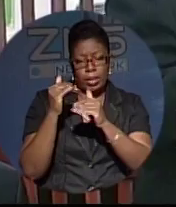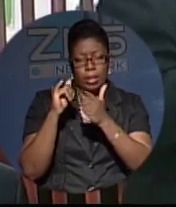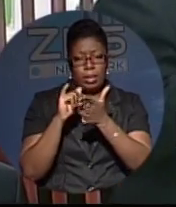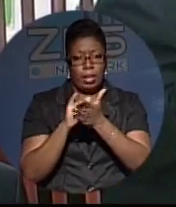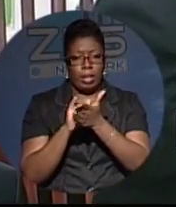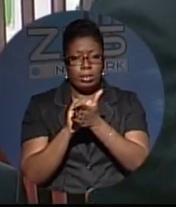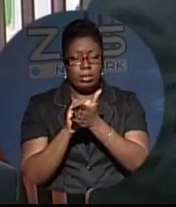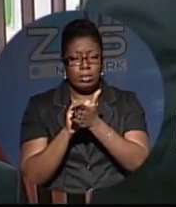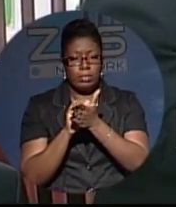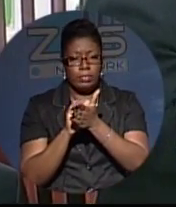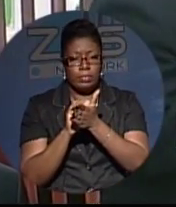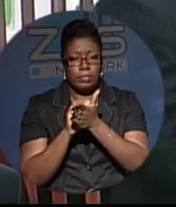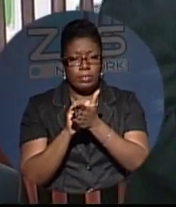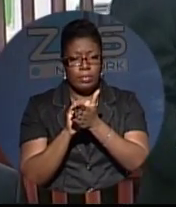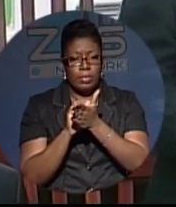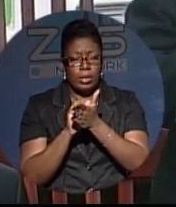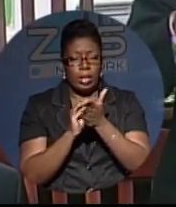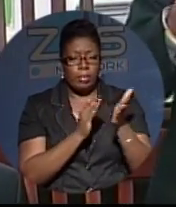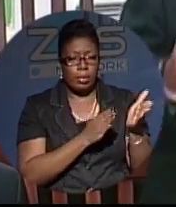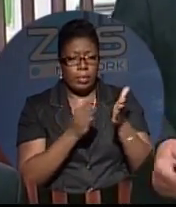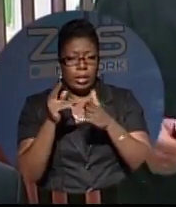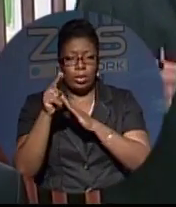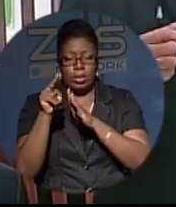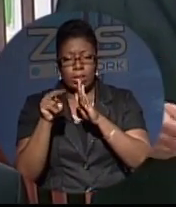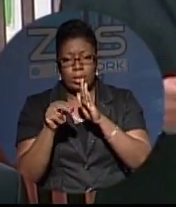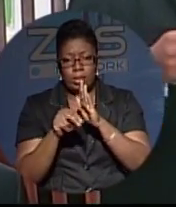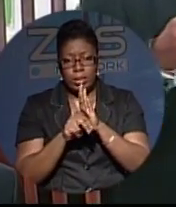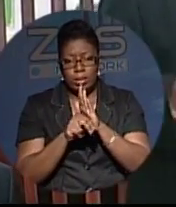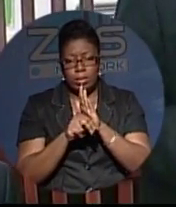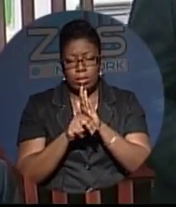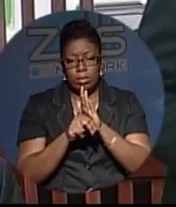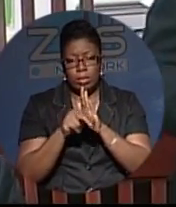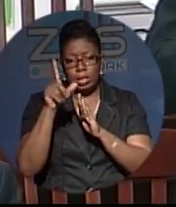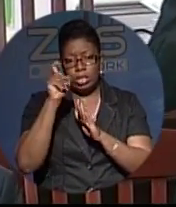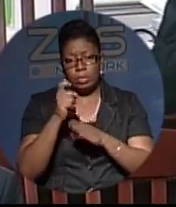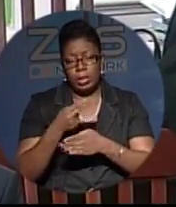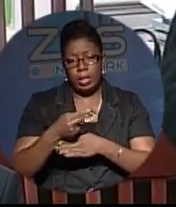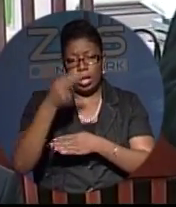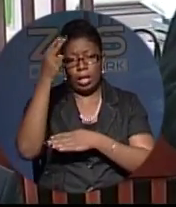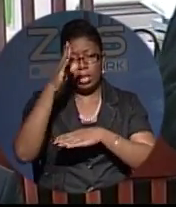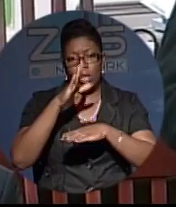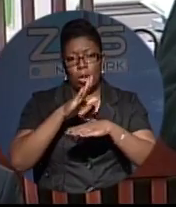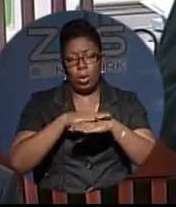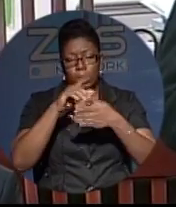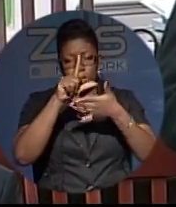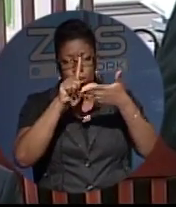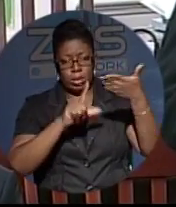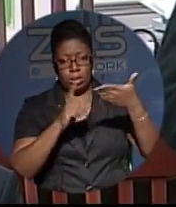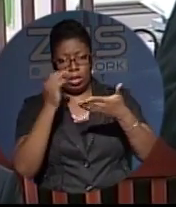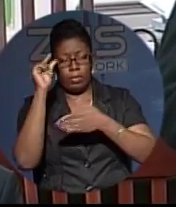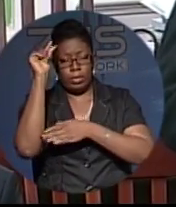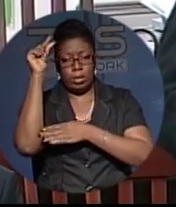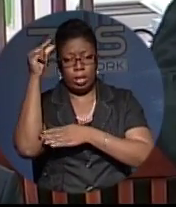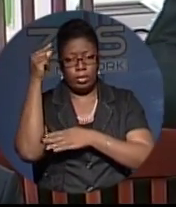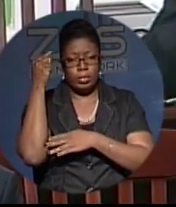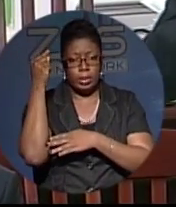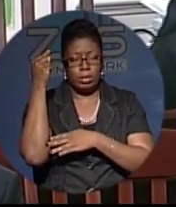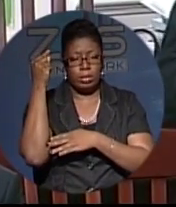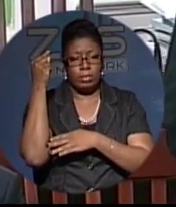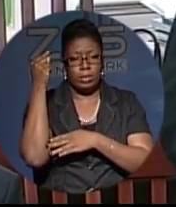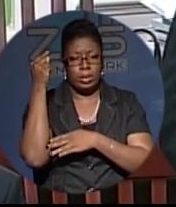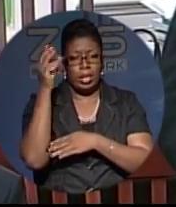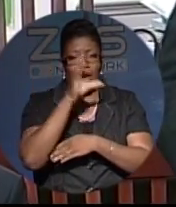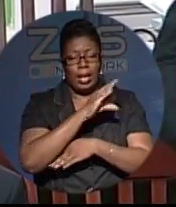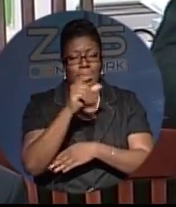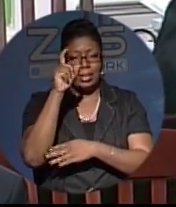disaster preparedness must be high on the agenda of the government, and it must